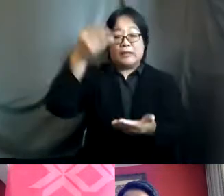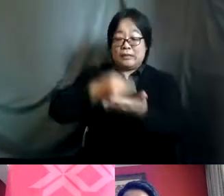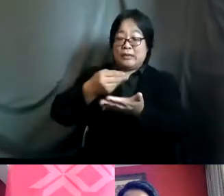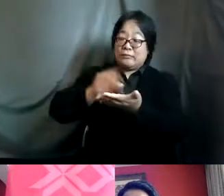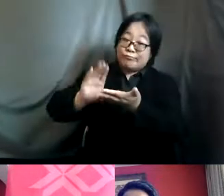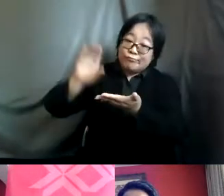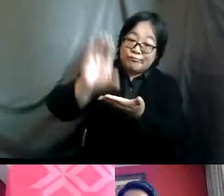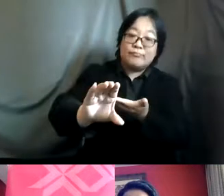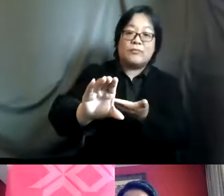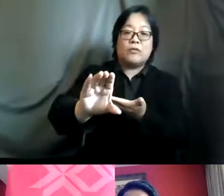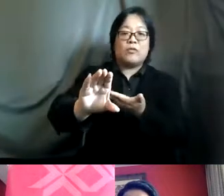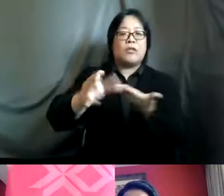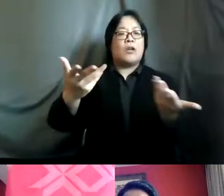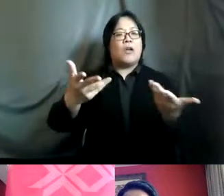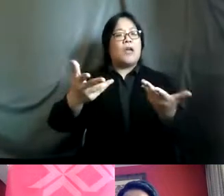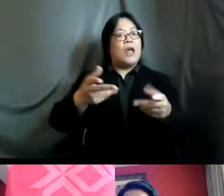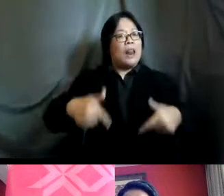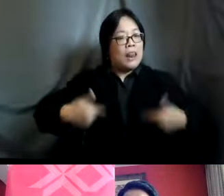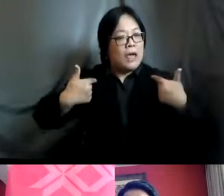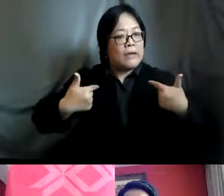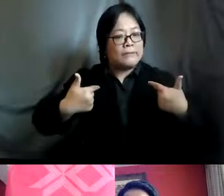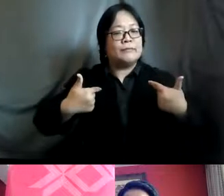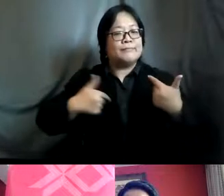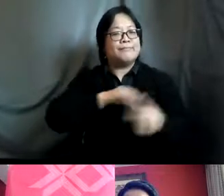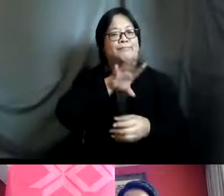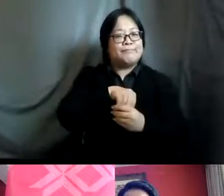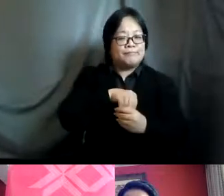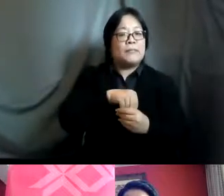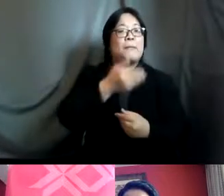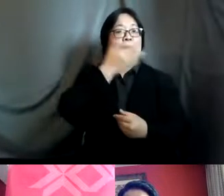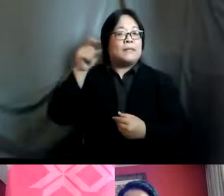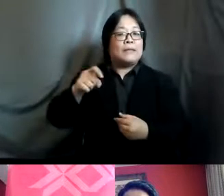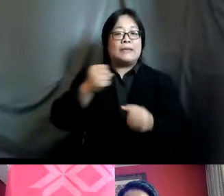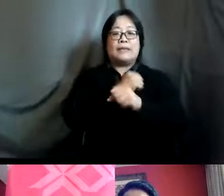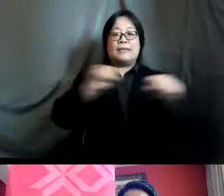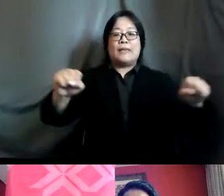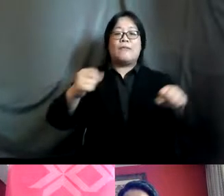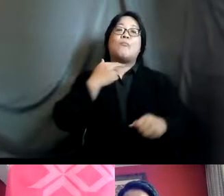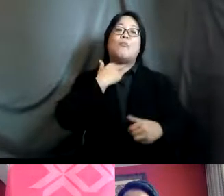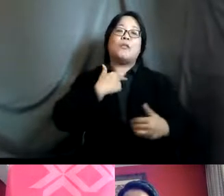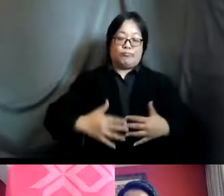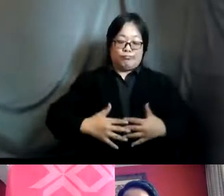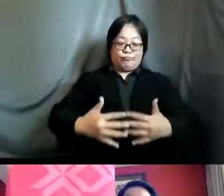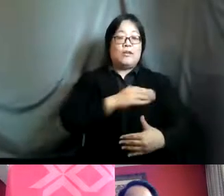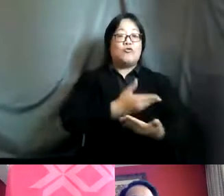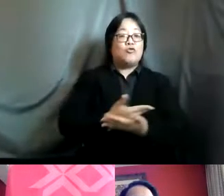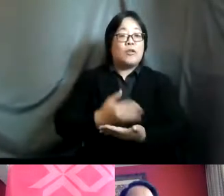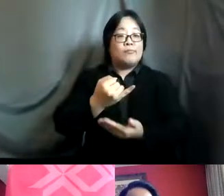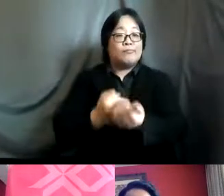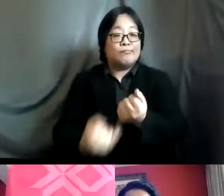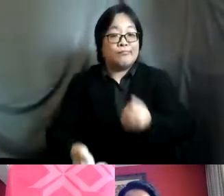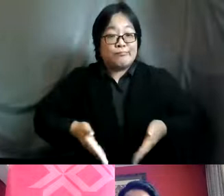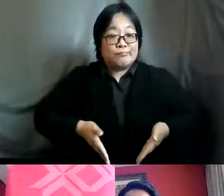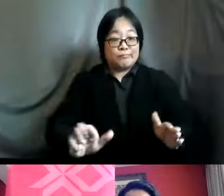professionalize midwifery better better ensuring safe pregnancy and childbirth and reducing maternal